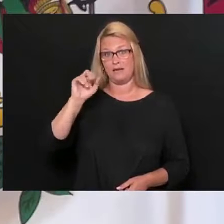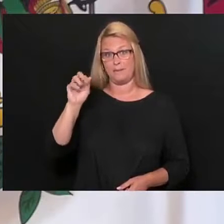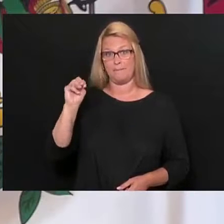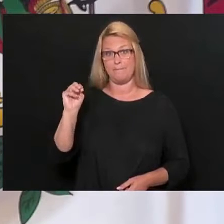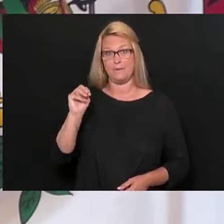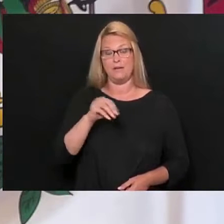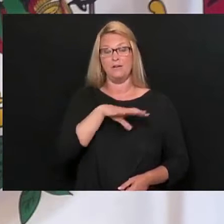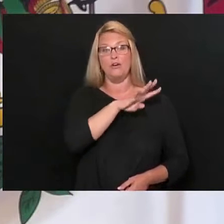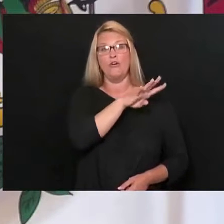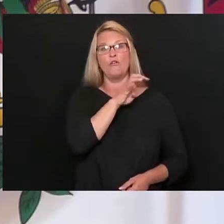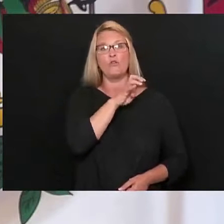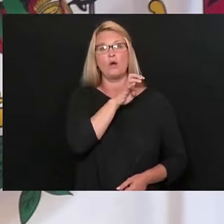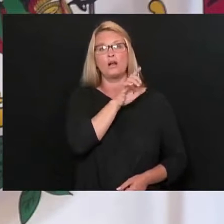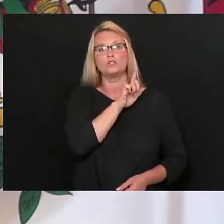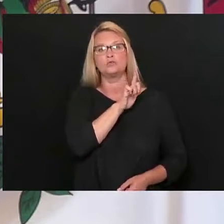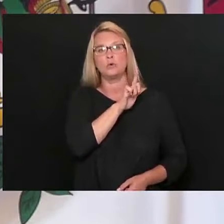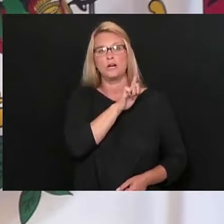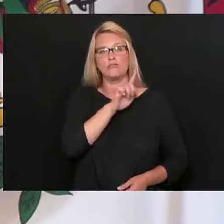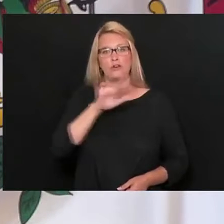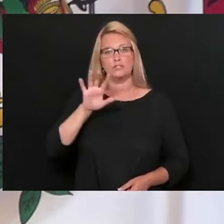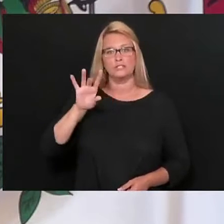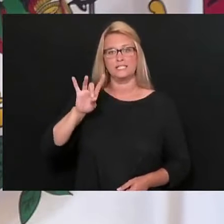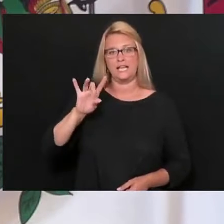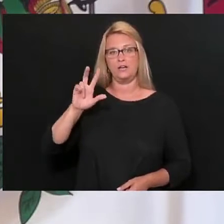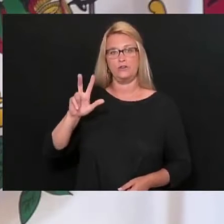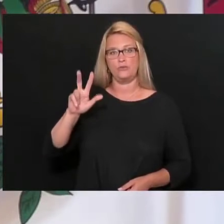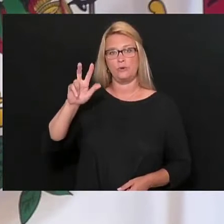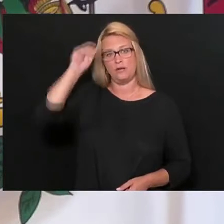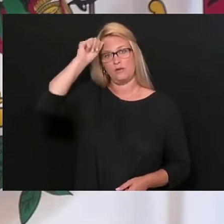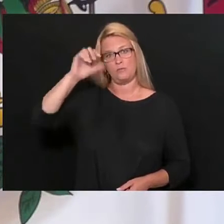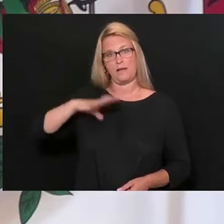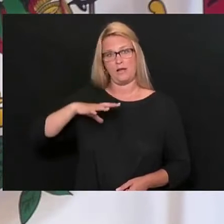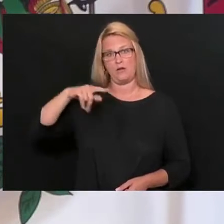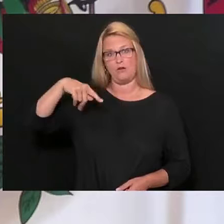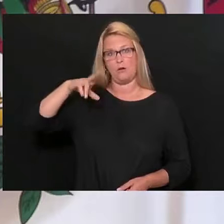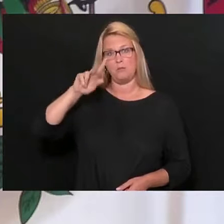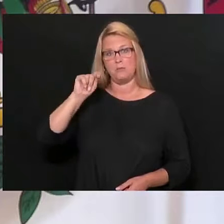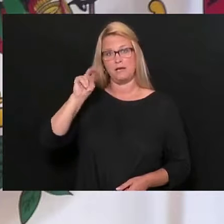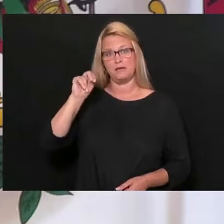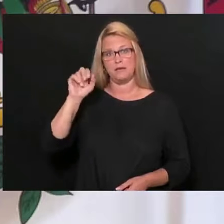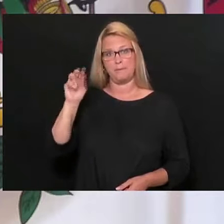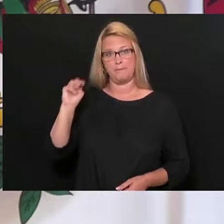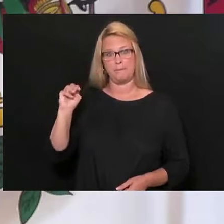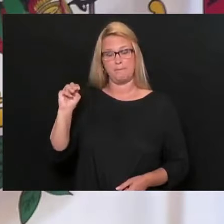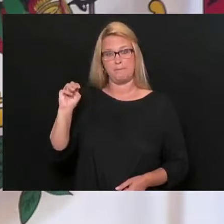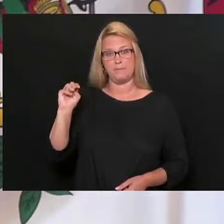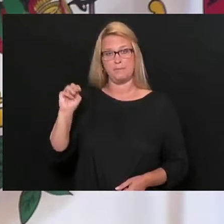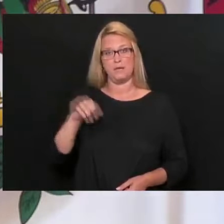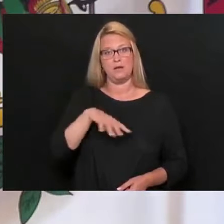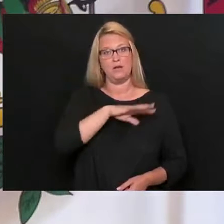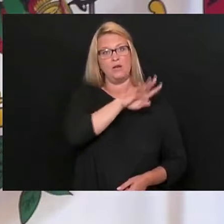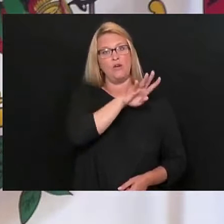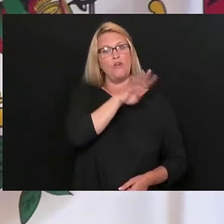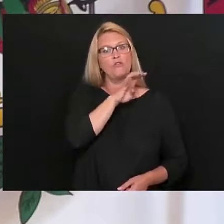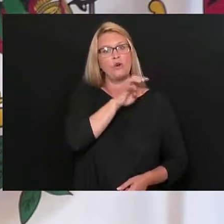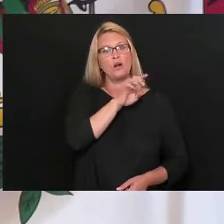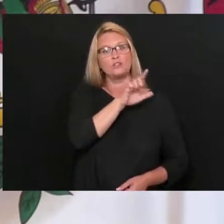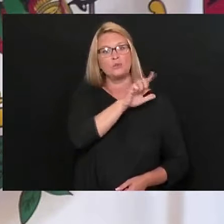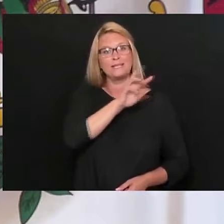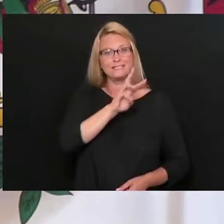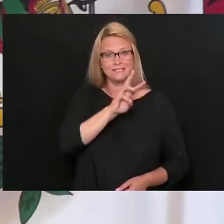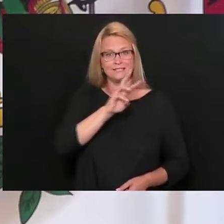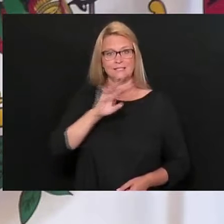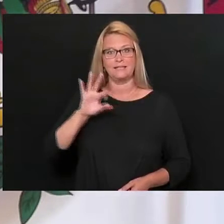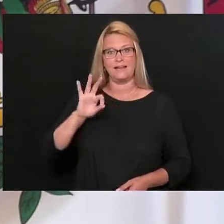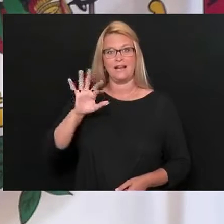Our 421st death is an 83-year-old male from Putnam County. And our 426th death is a